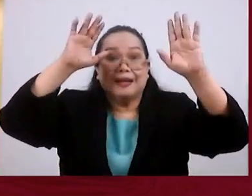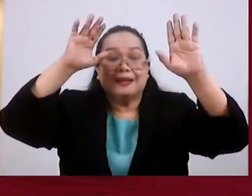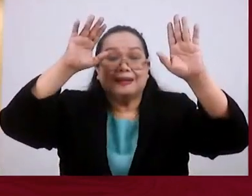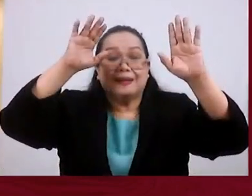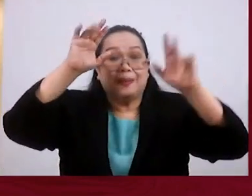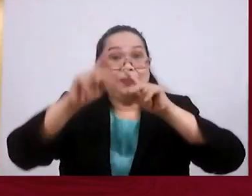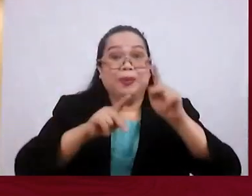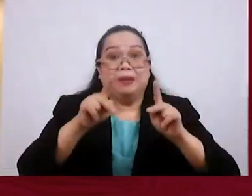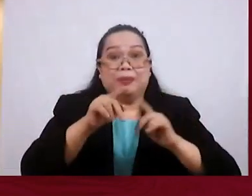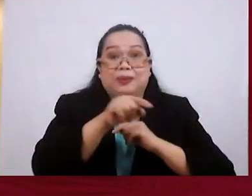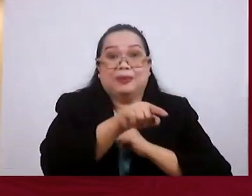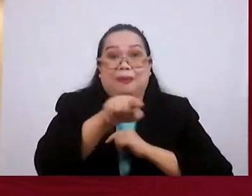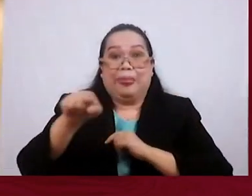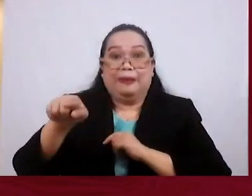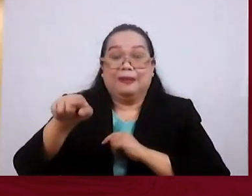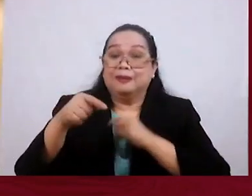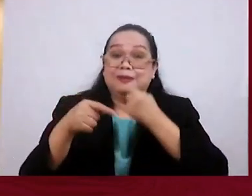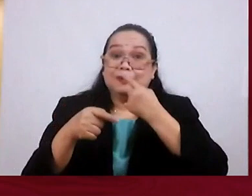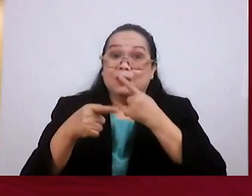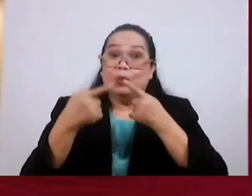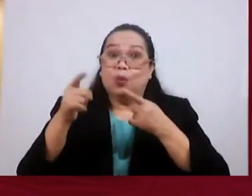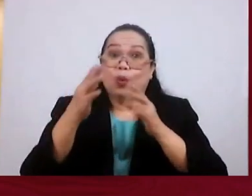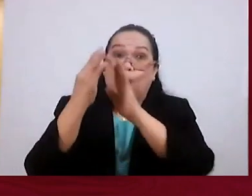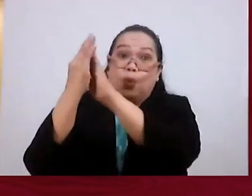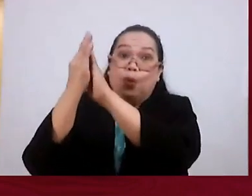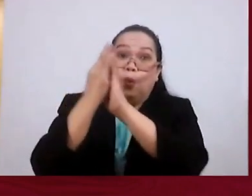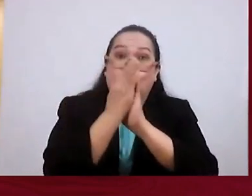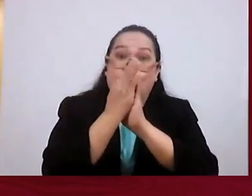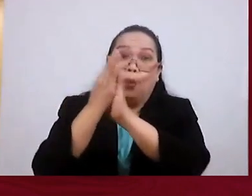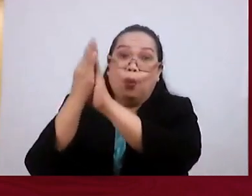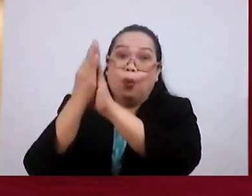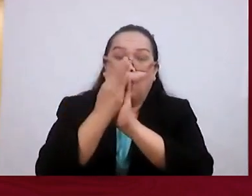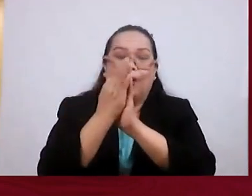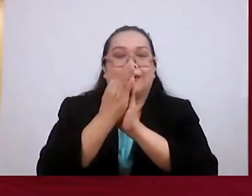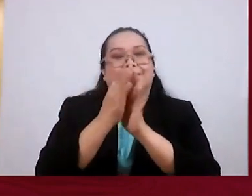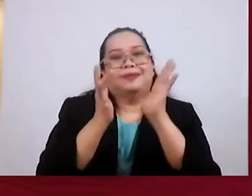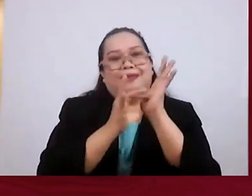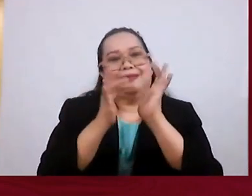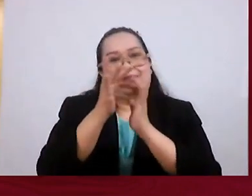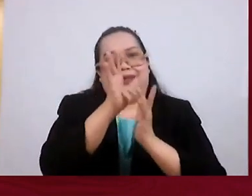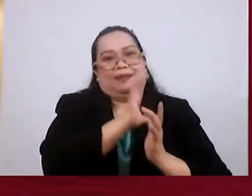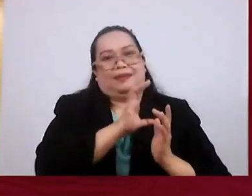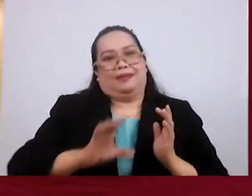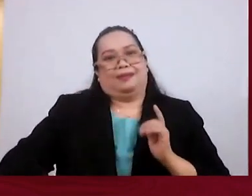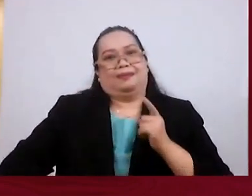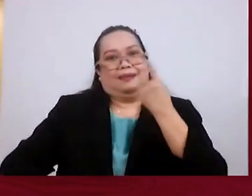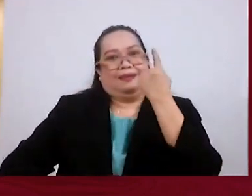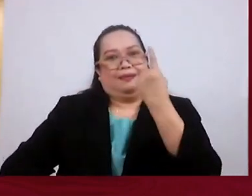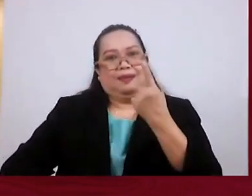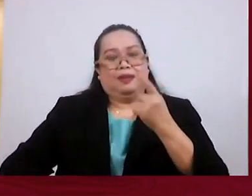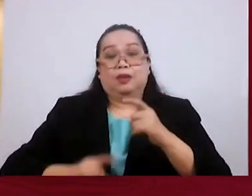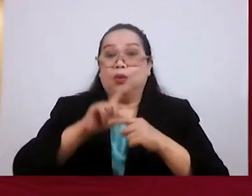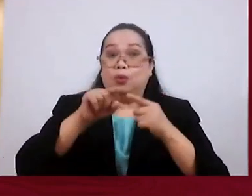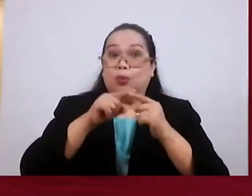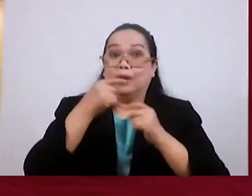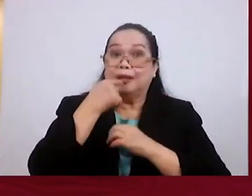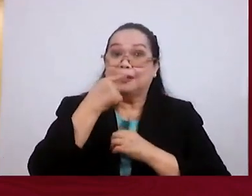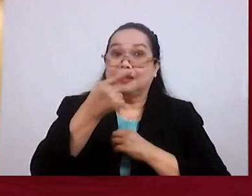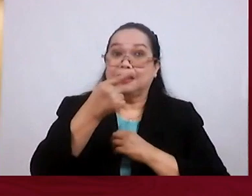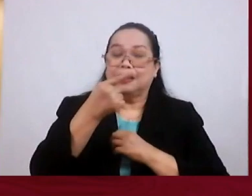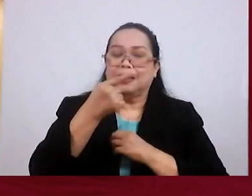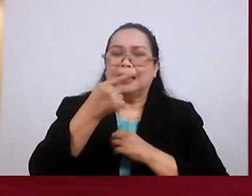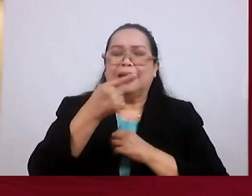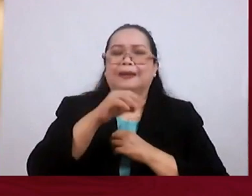Mankind. And who mediates the covenant? Jesus Christ. And so when it says here,